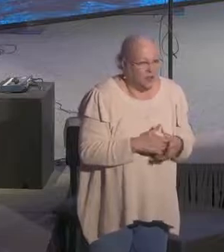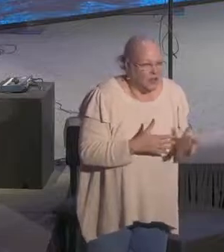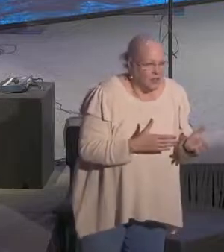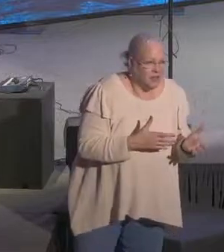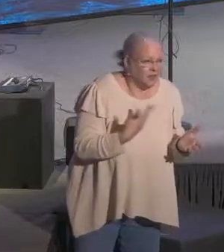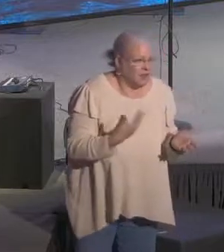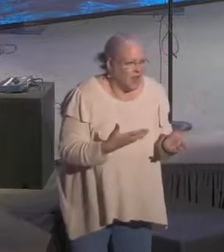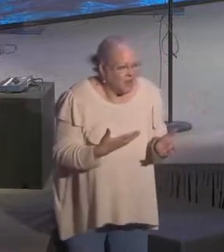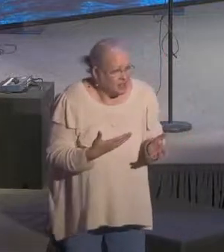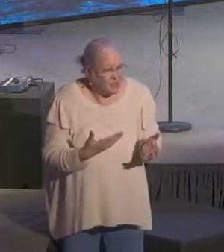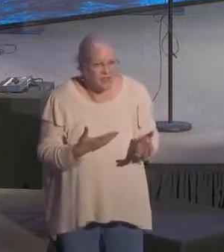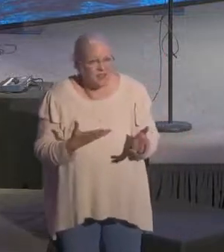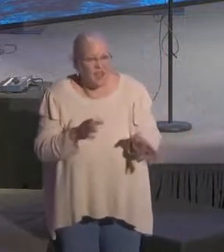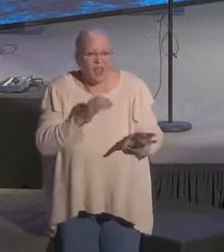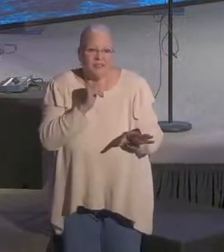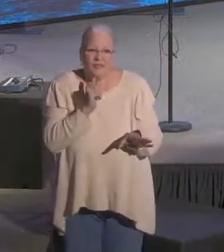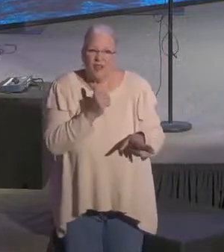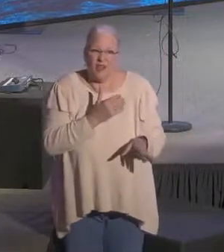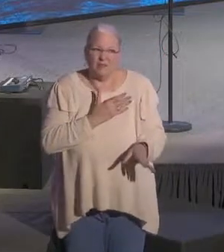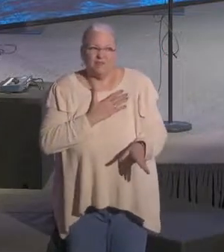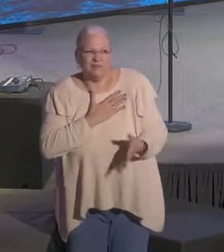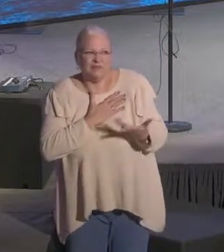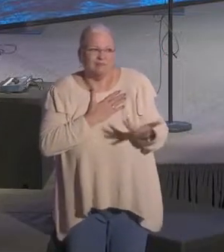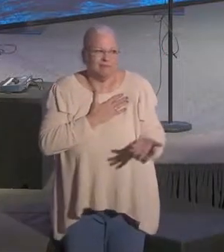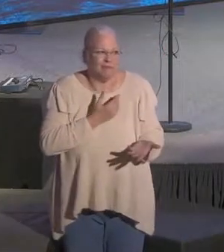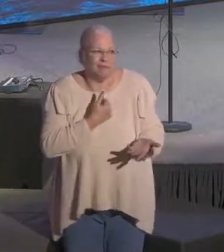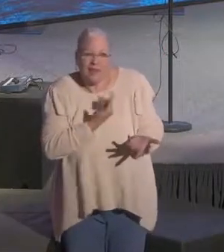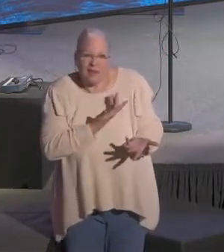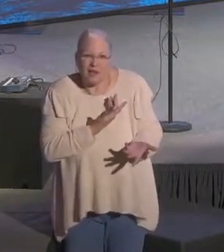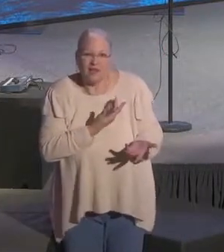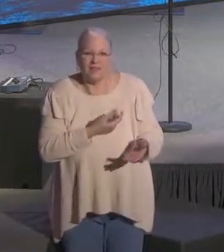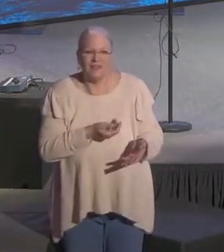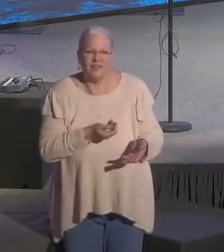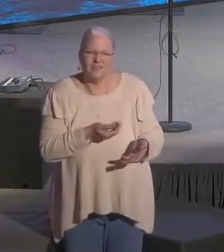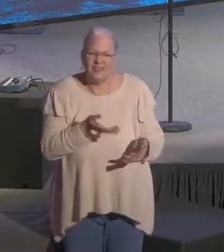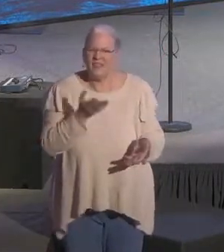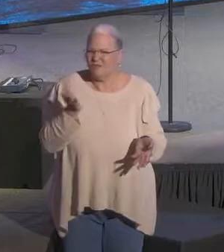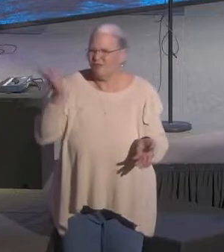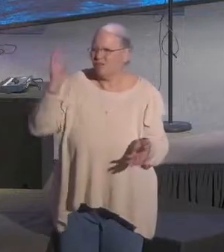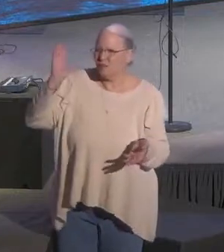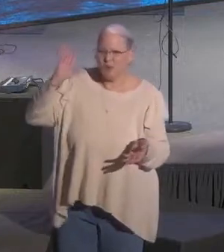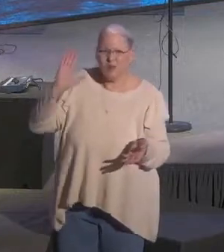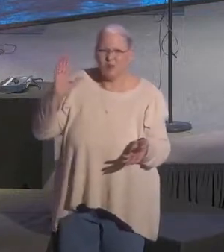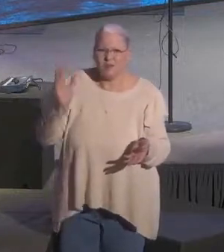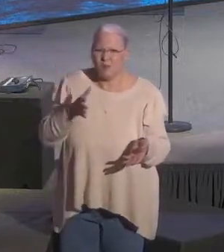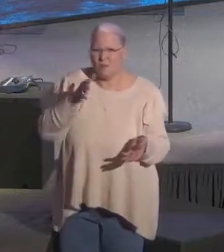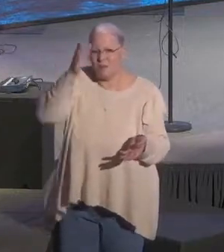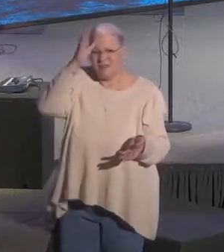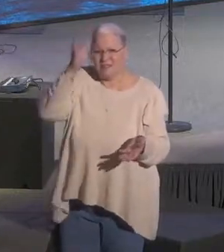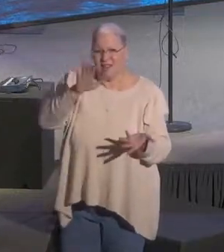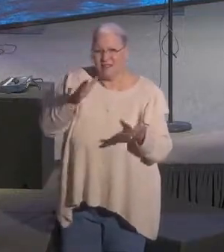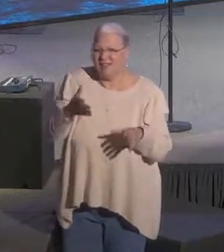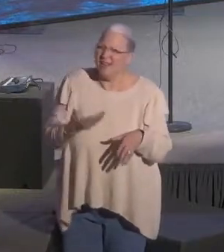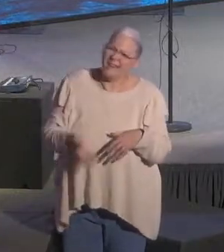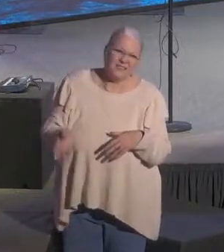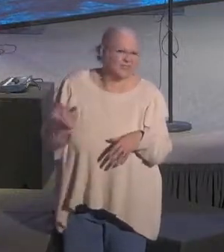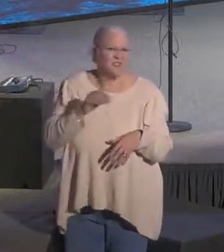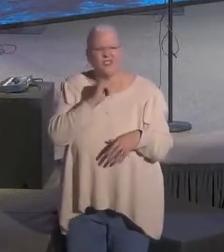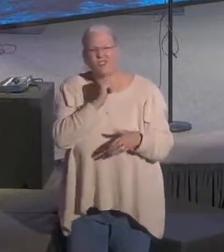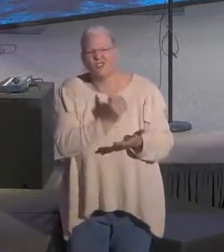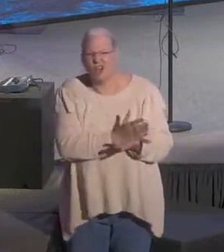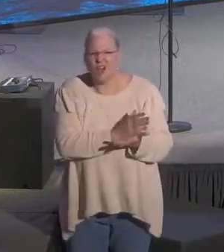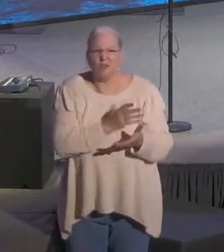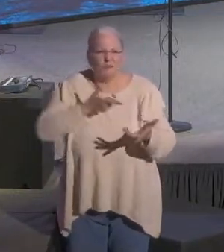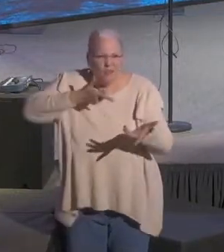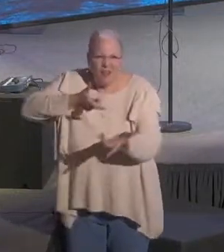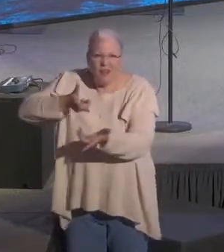you know, that's not kind of my thing. It used to be. I kind of got away from it when my father passed away. But, you know what